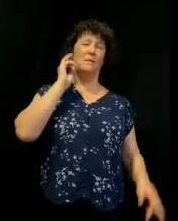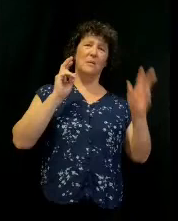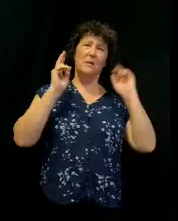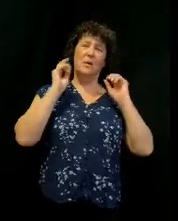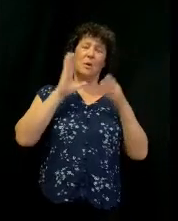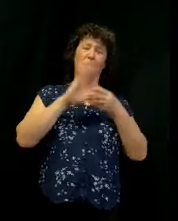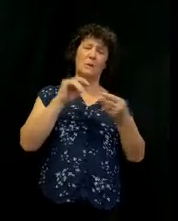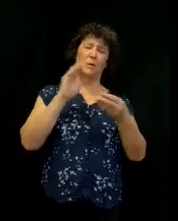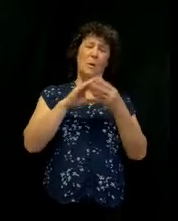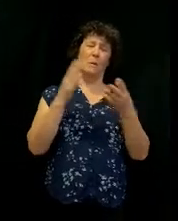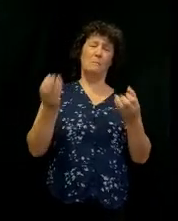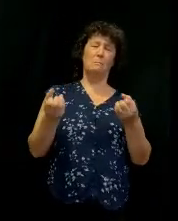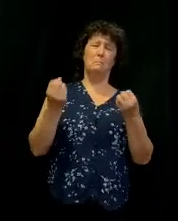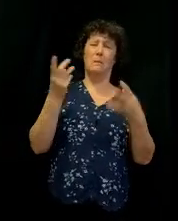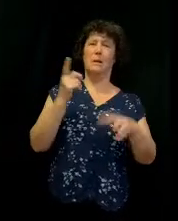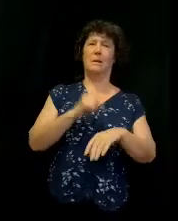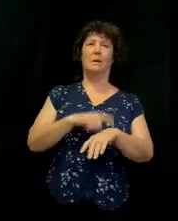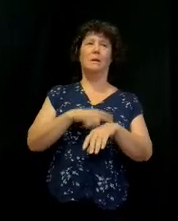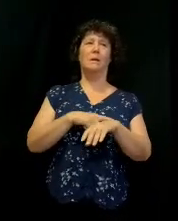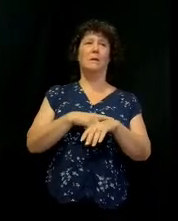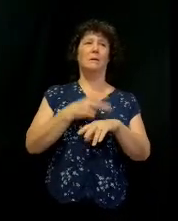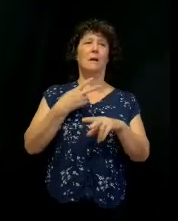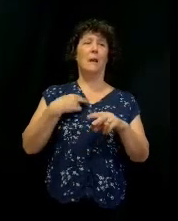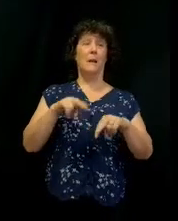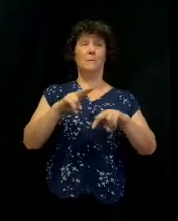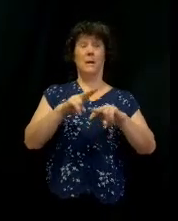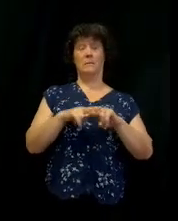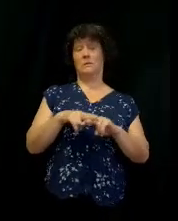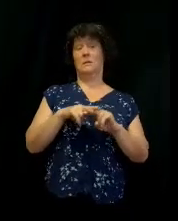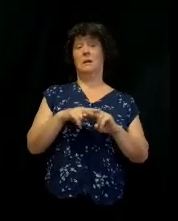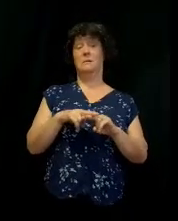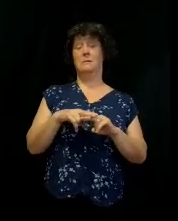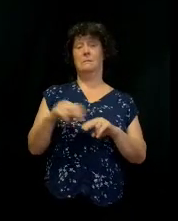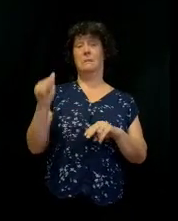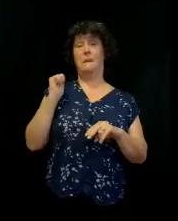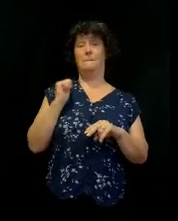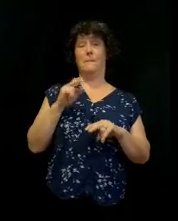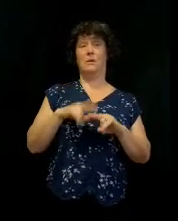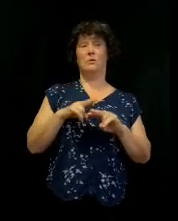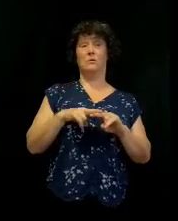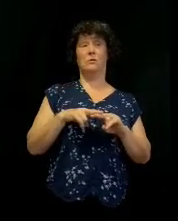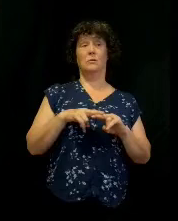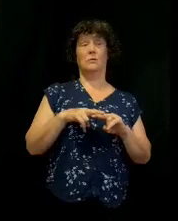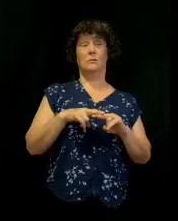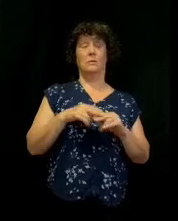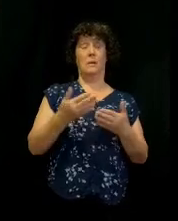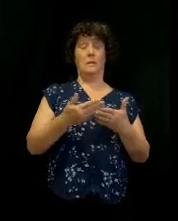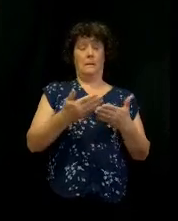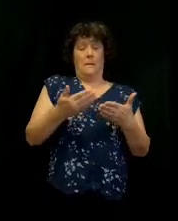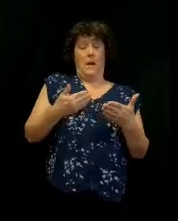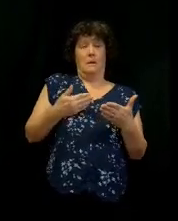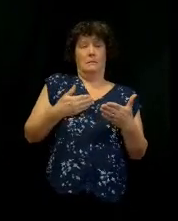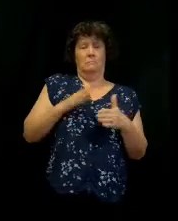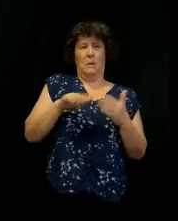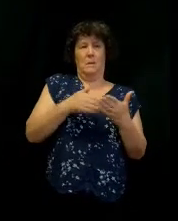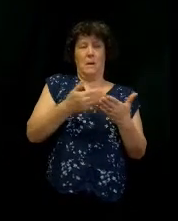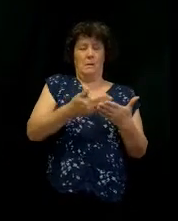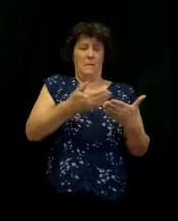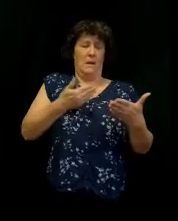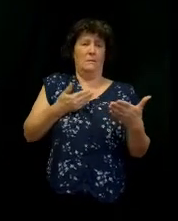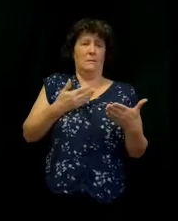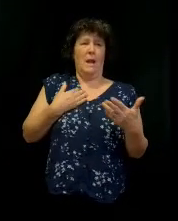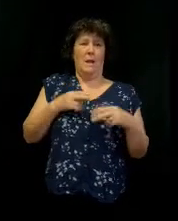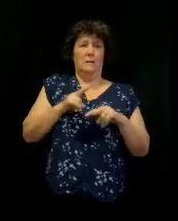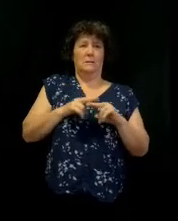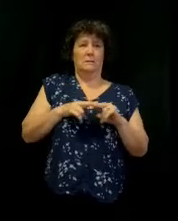the story so many times. But I sat right back there, right in front of Kelly. Those two seats right there. That's when I came into this church. That's the place I